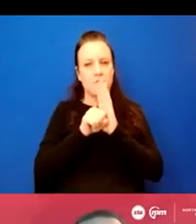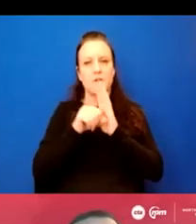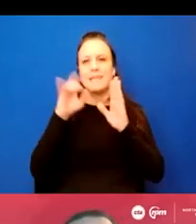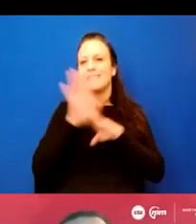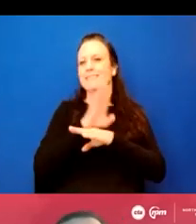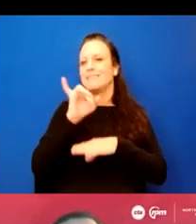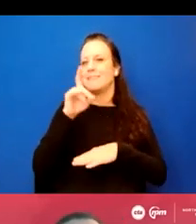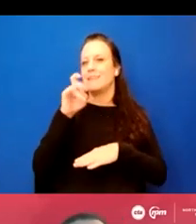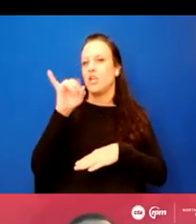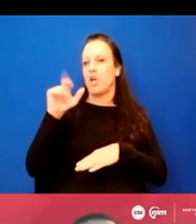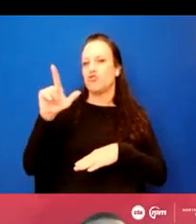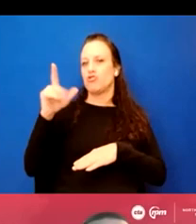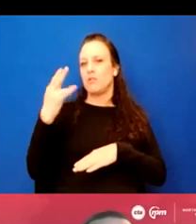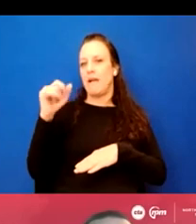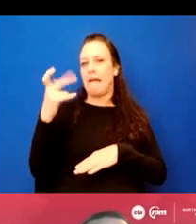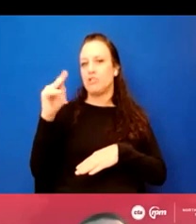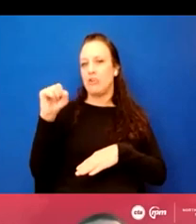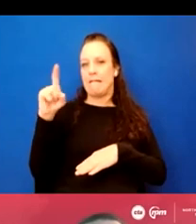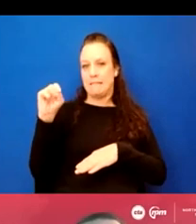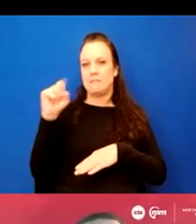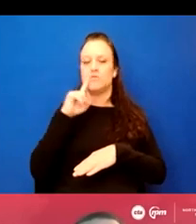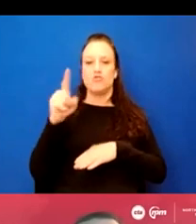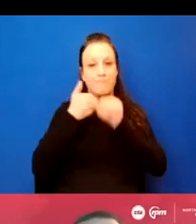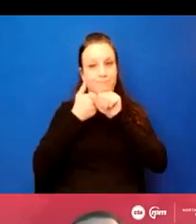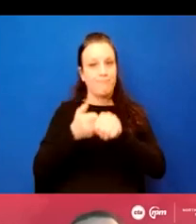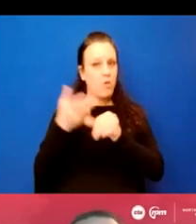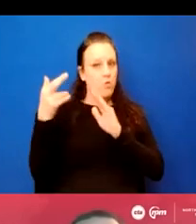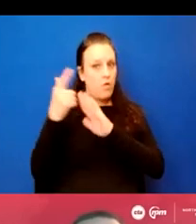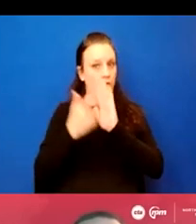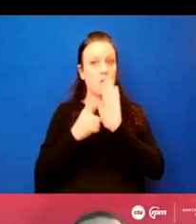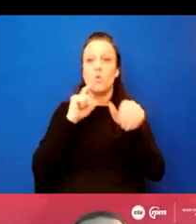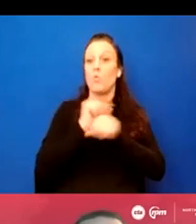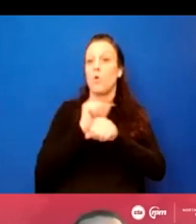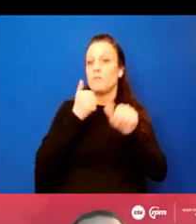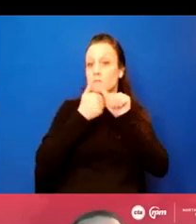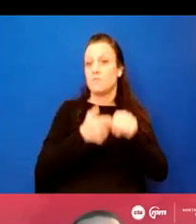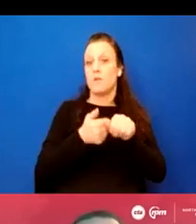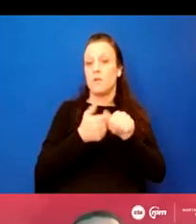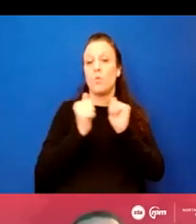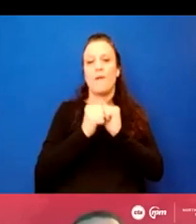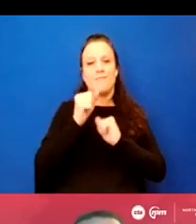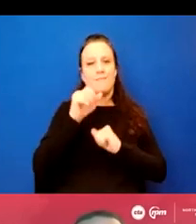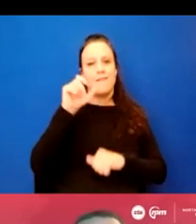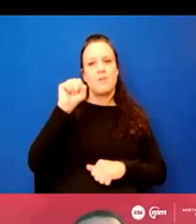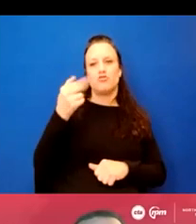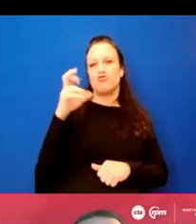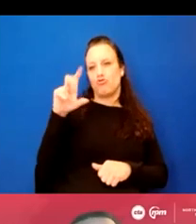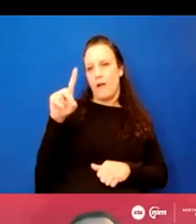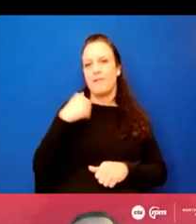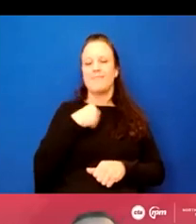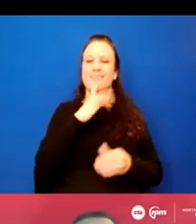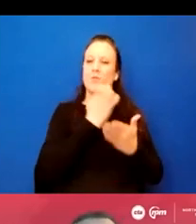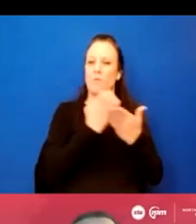this work to ensure safety and compliance with the laws. The workspace will be contained with a shroud and ear quality around work site will be